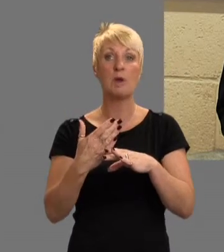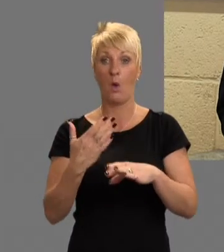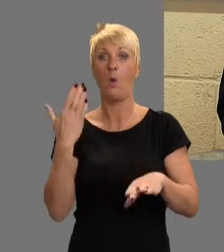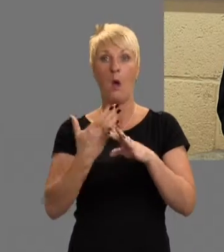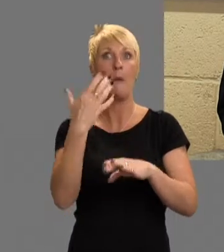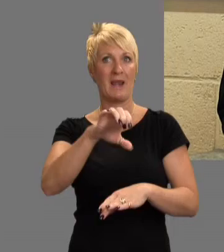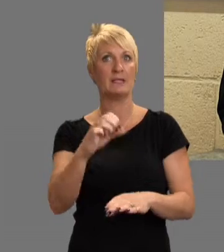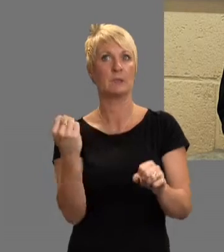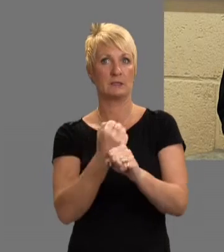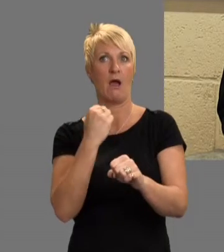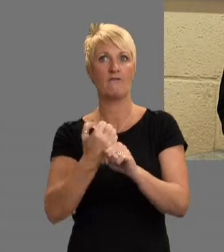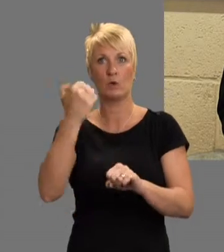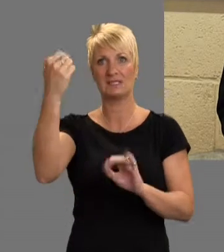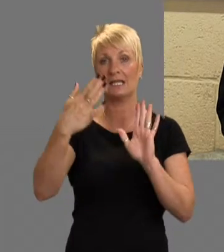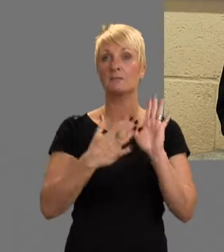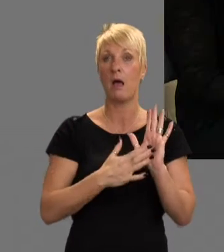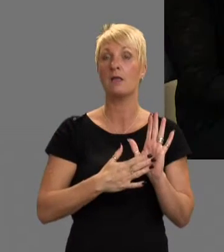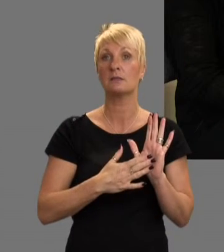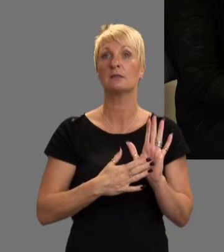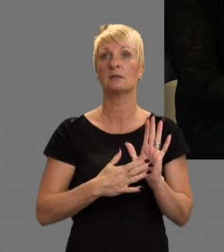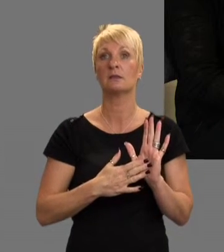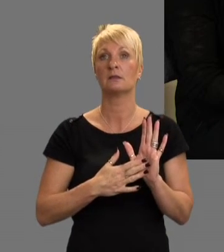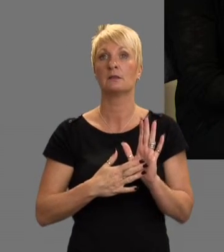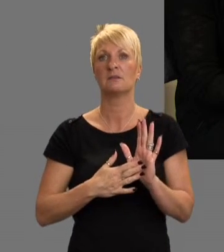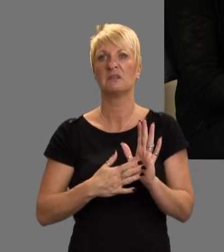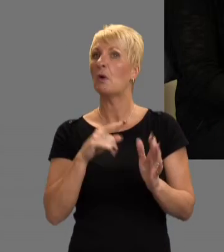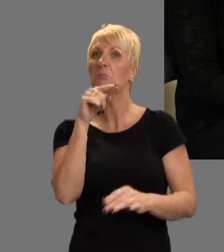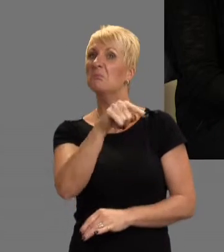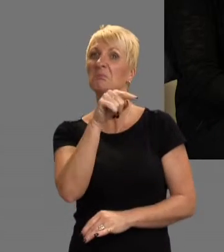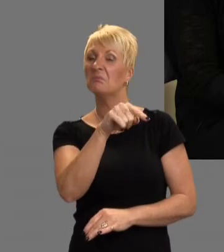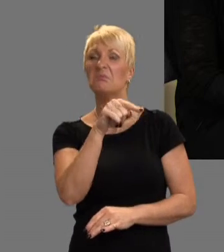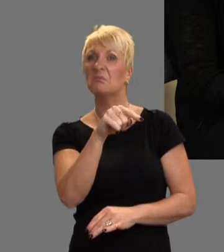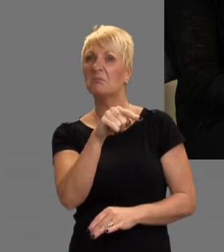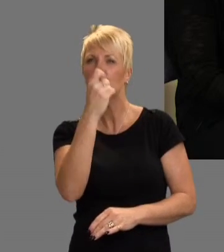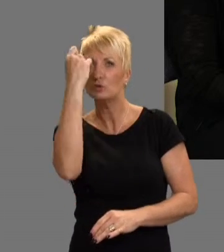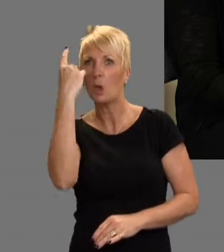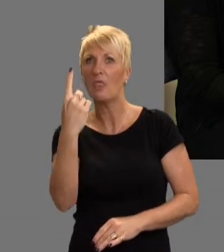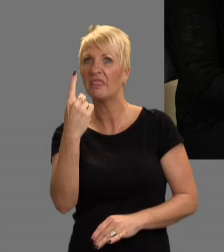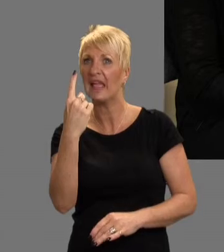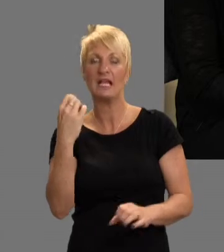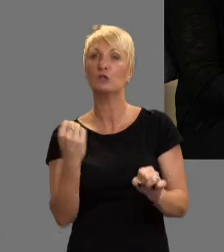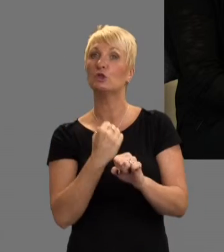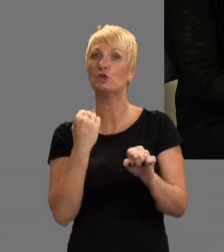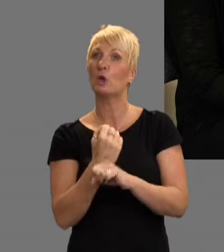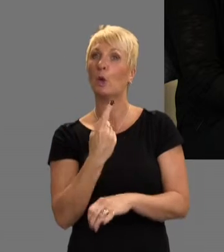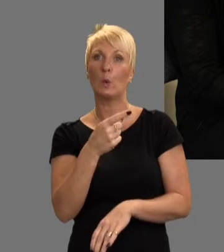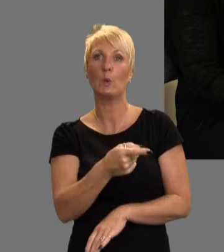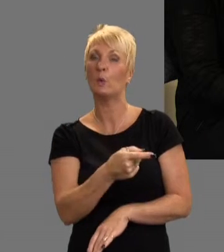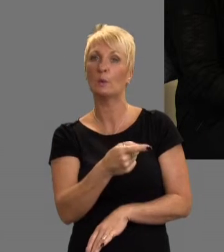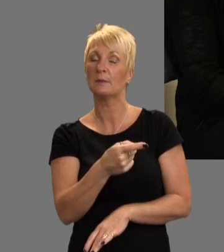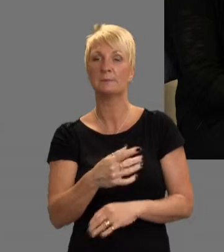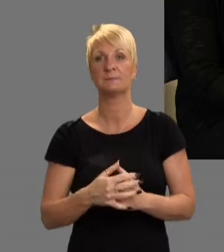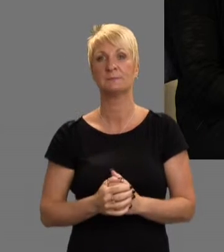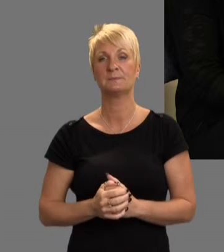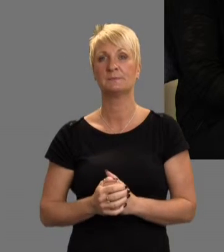placement for six months. If it was a verb, I don't think I'd be able to do that.